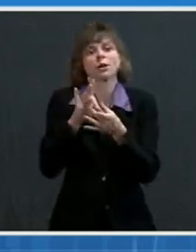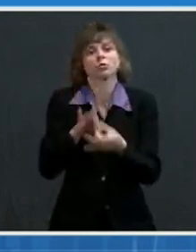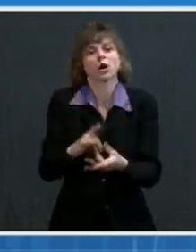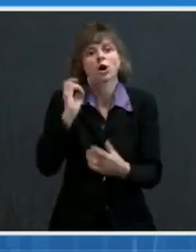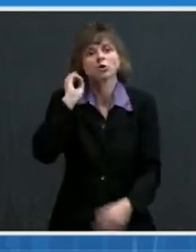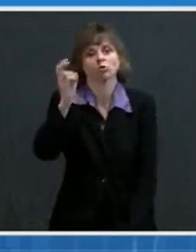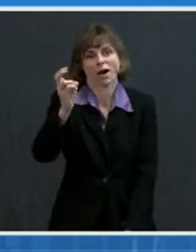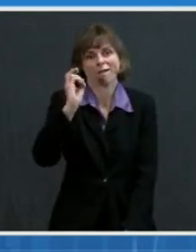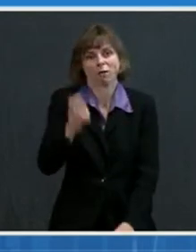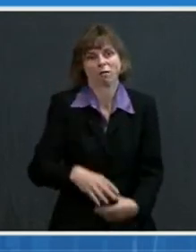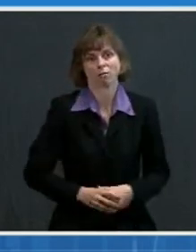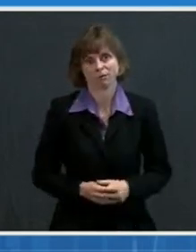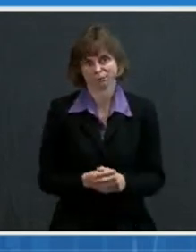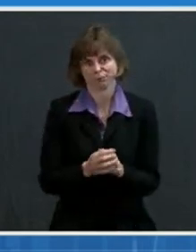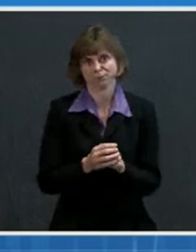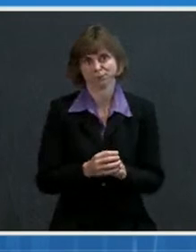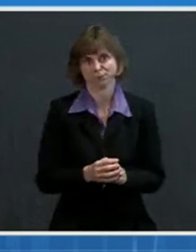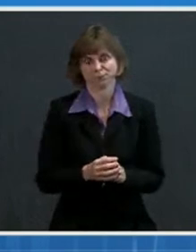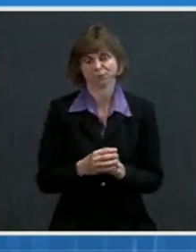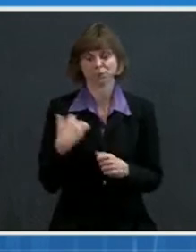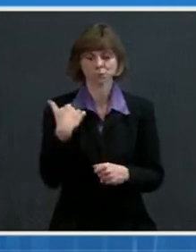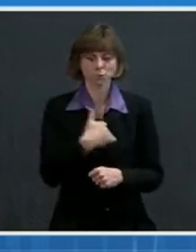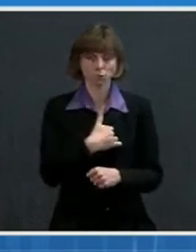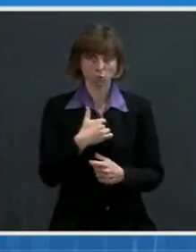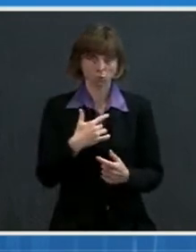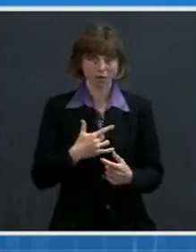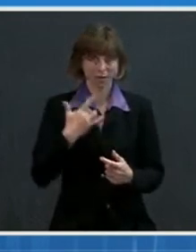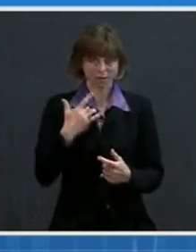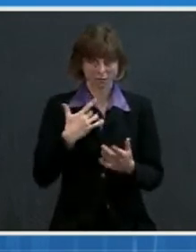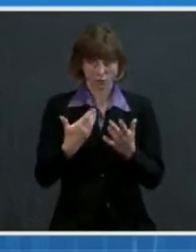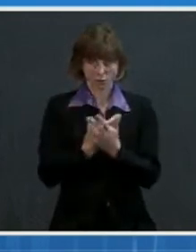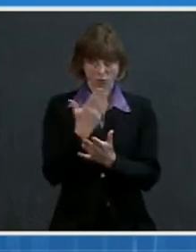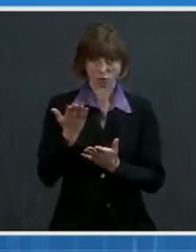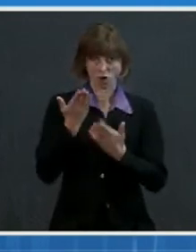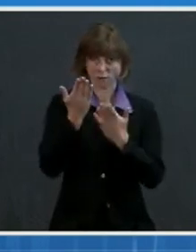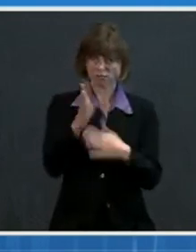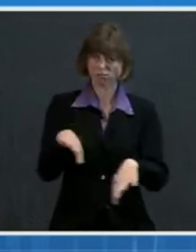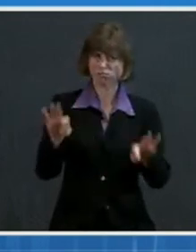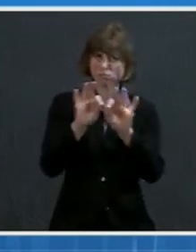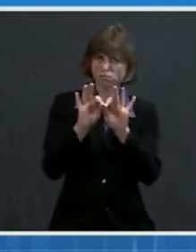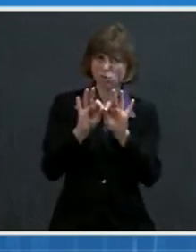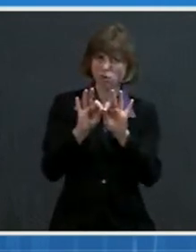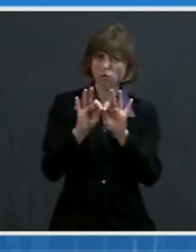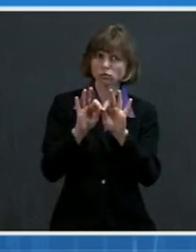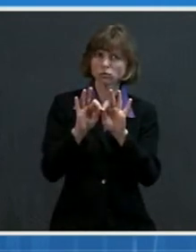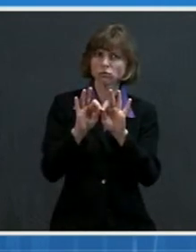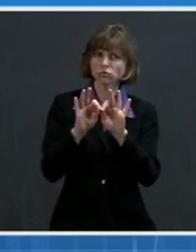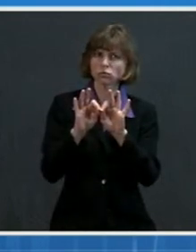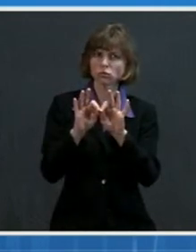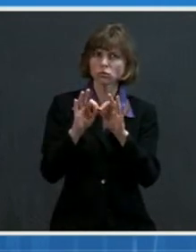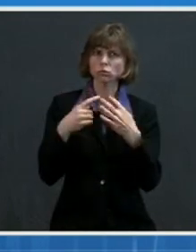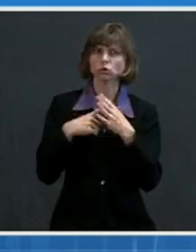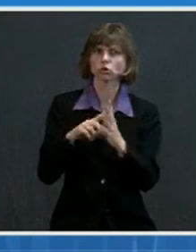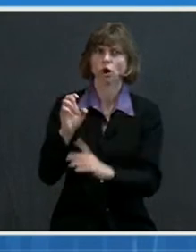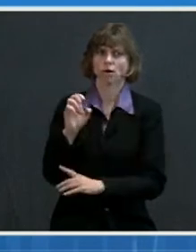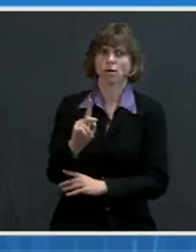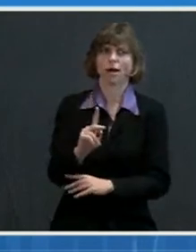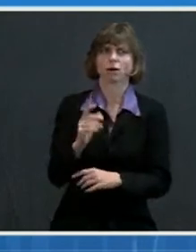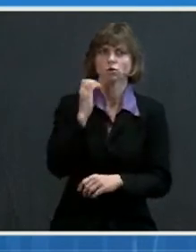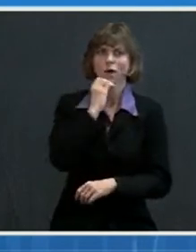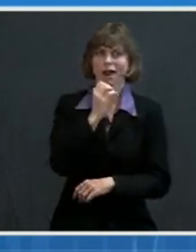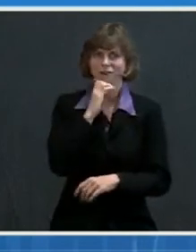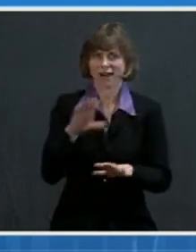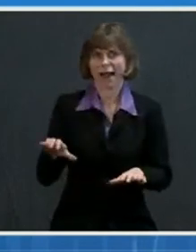believe these new recommendations are an important first step in our efforts to resume everyday activities in our